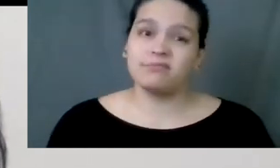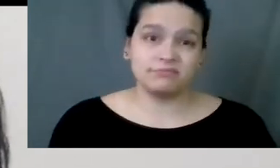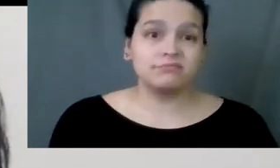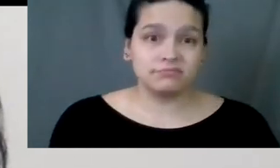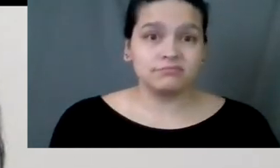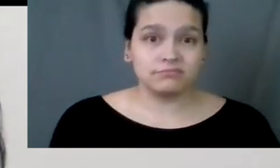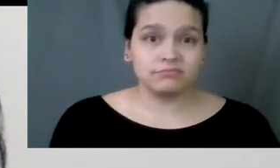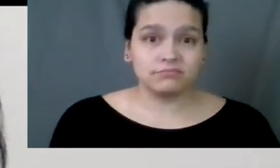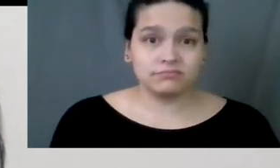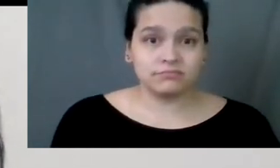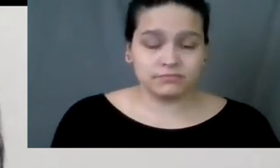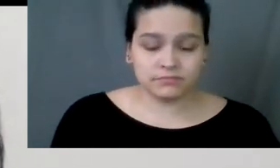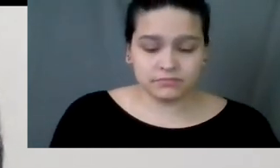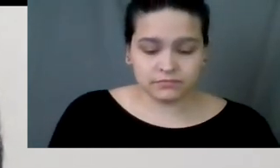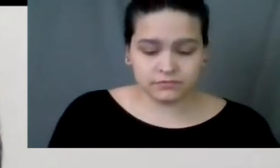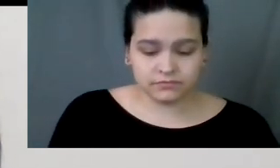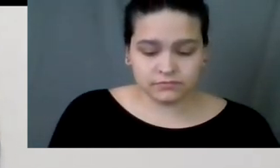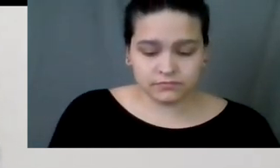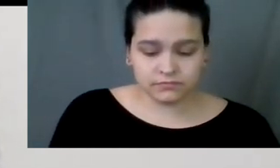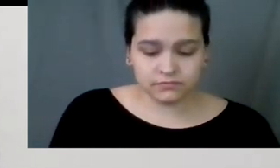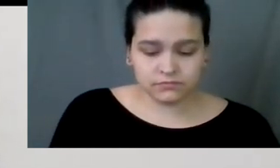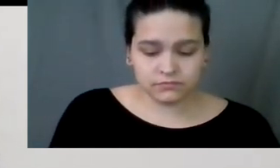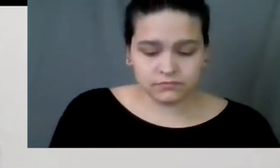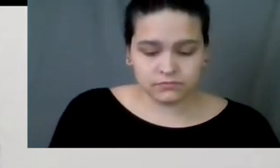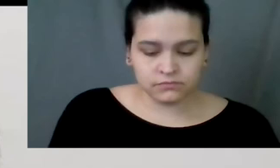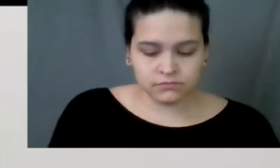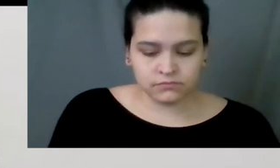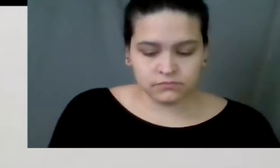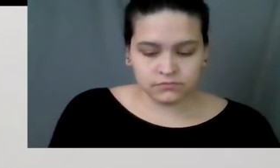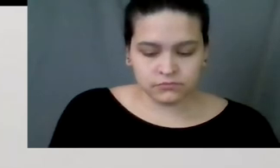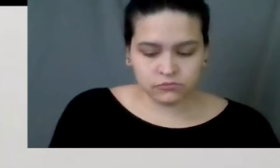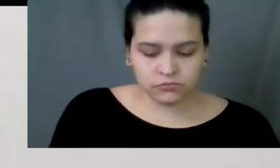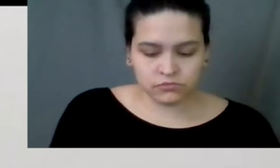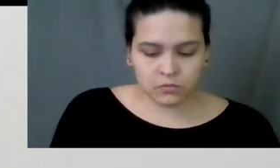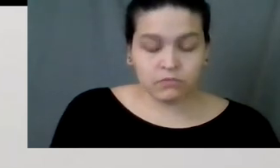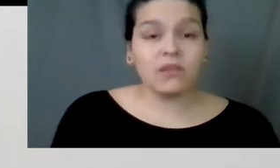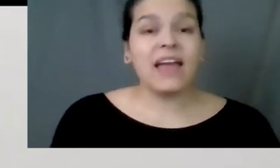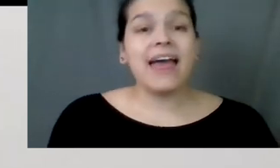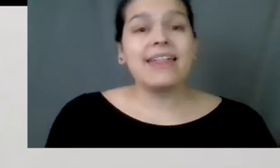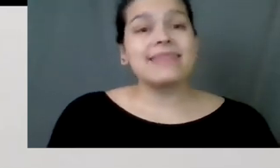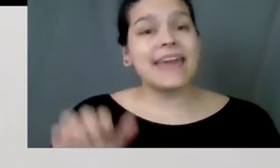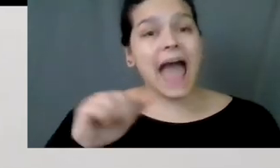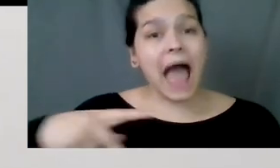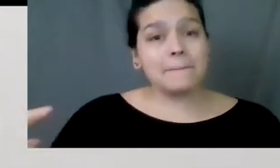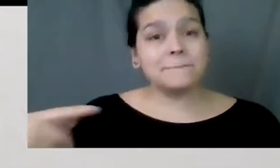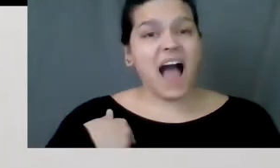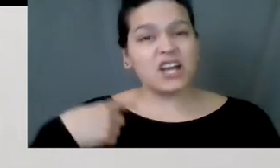page. And so the app that I just mentioned is called native land.